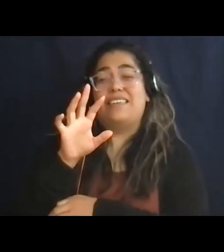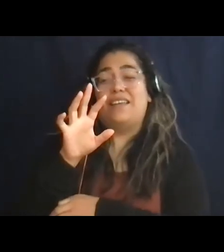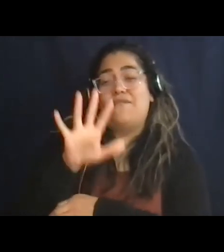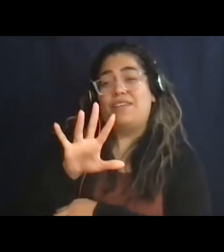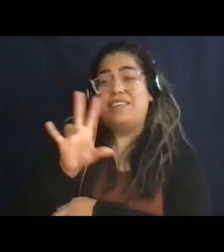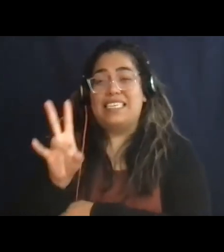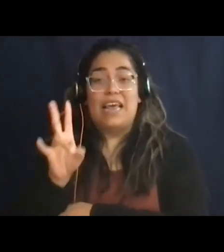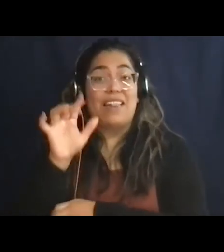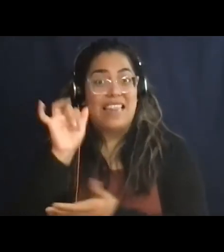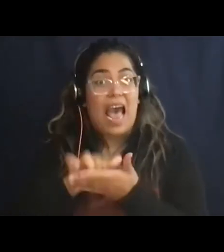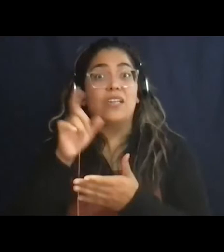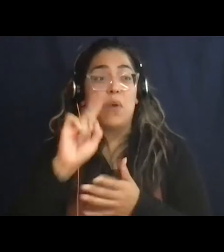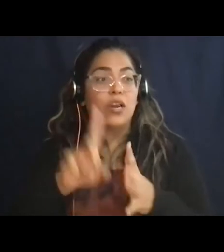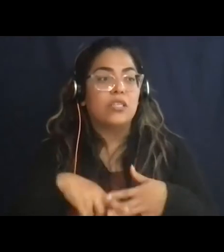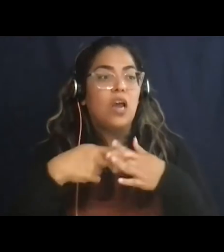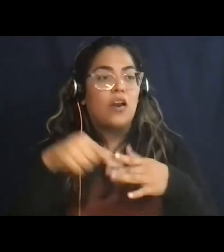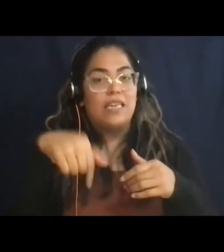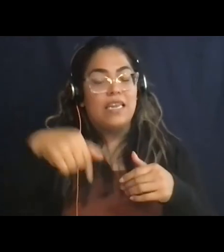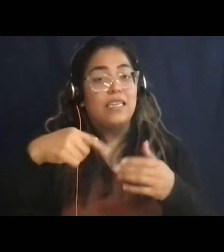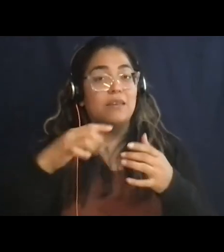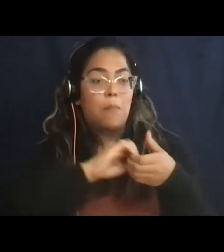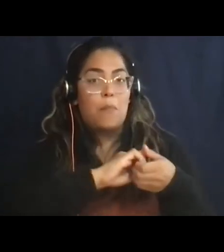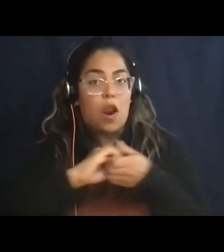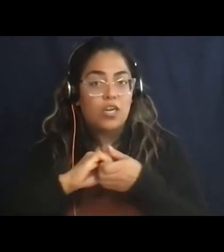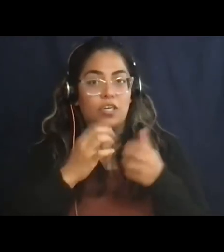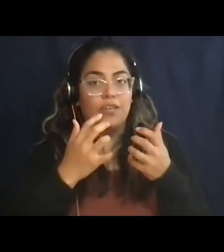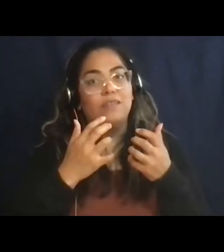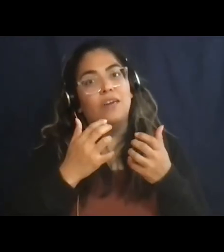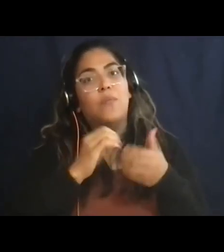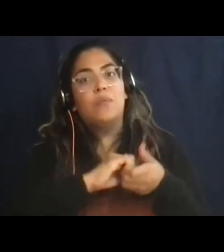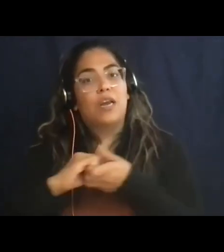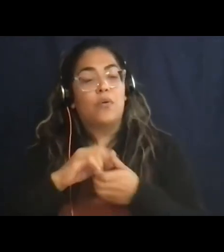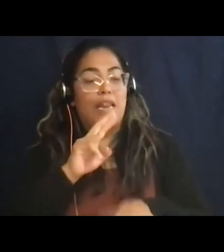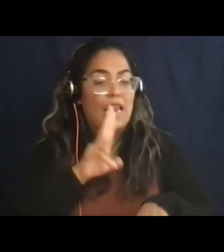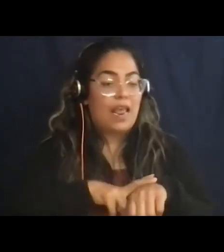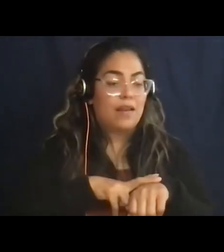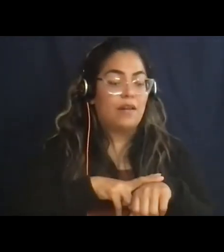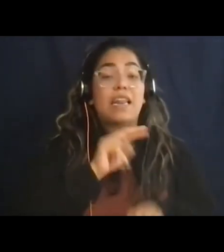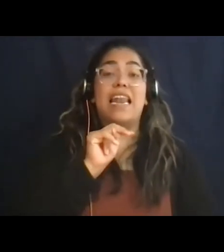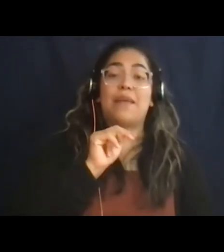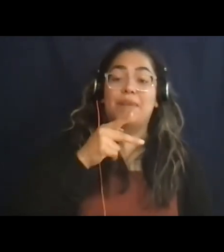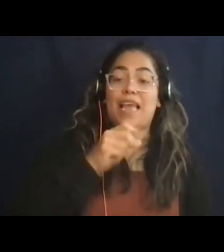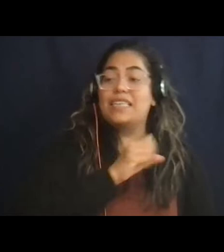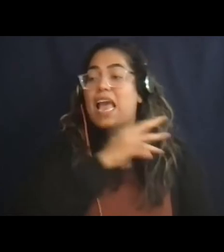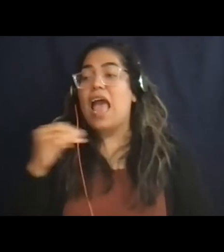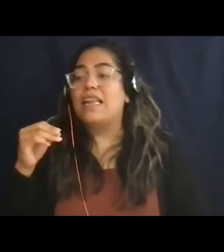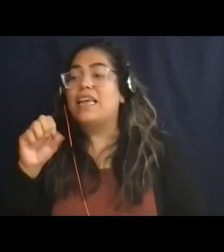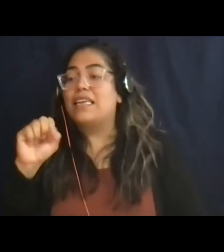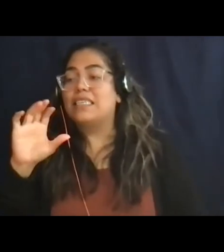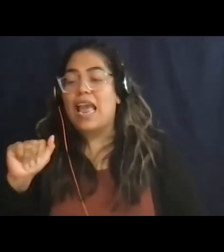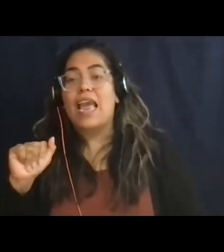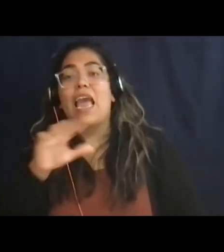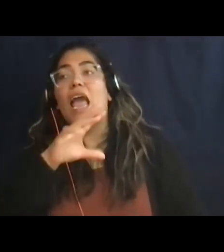is where it all began with this partnership between the National Park Service and SEA, and through our subsequent alliances with the